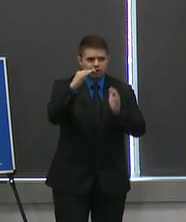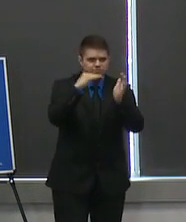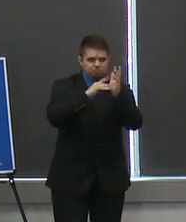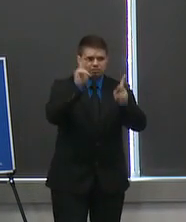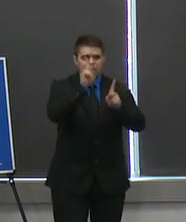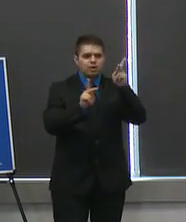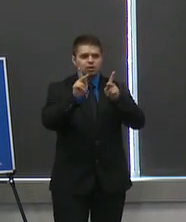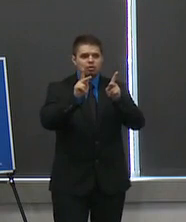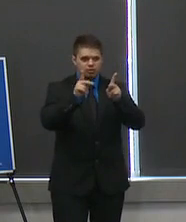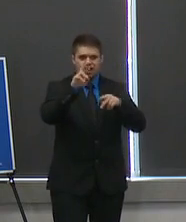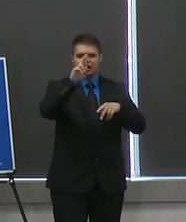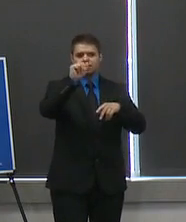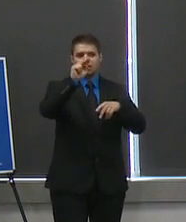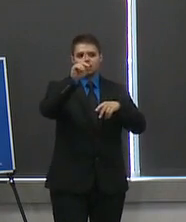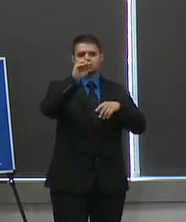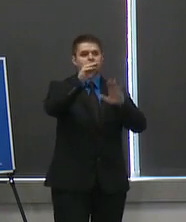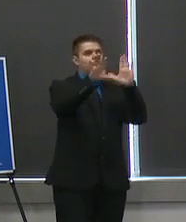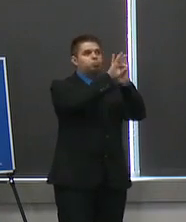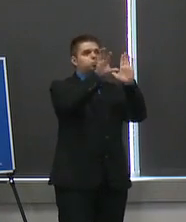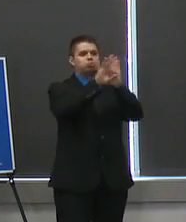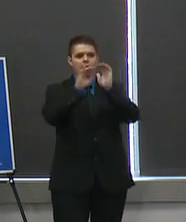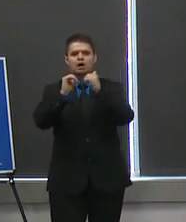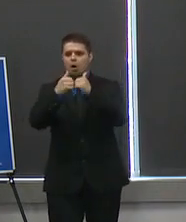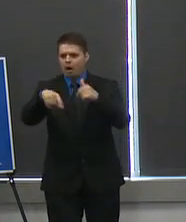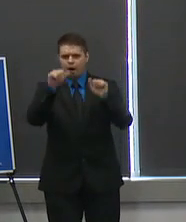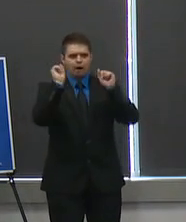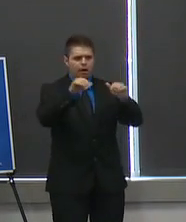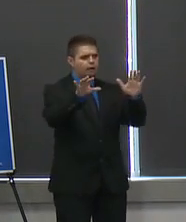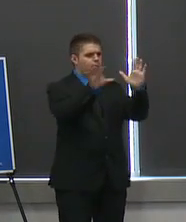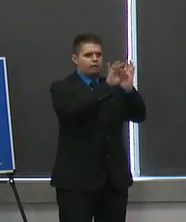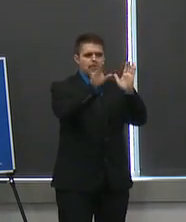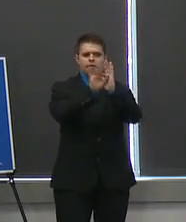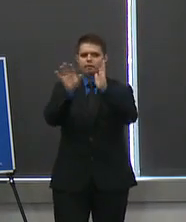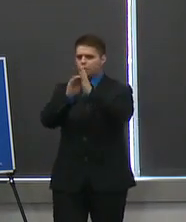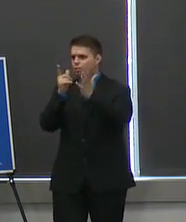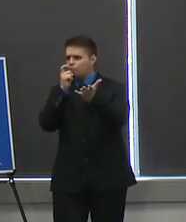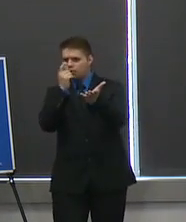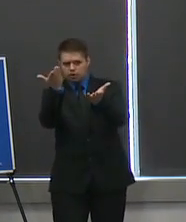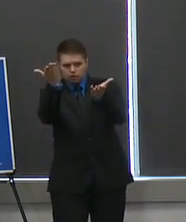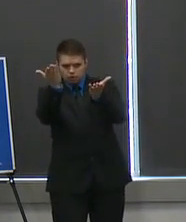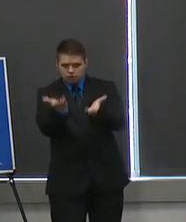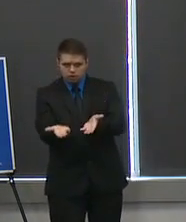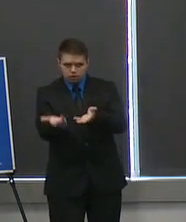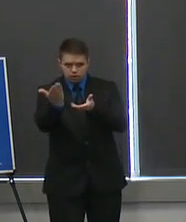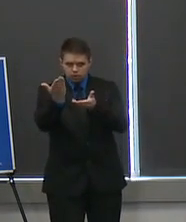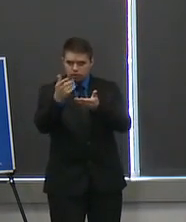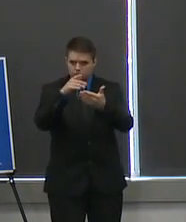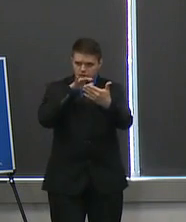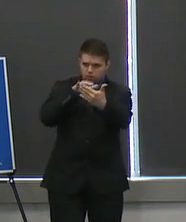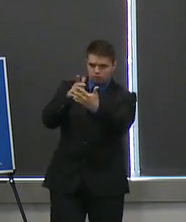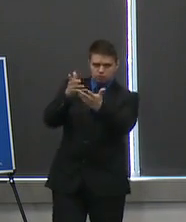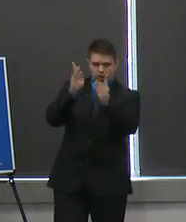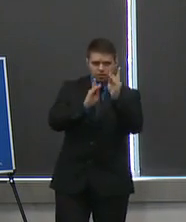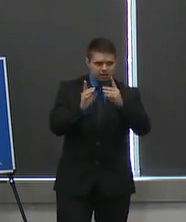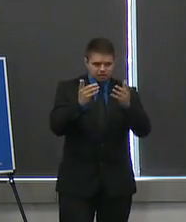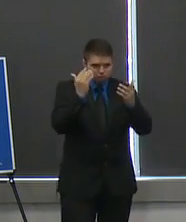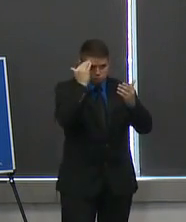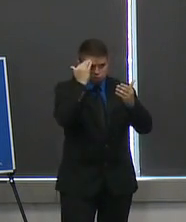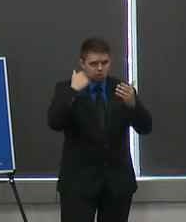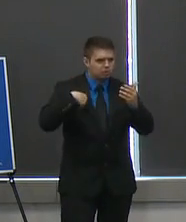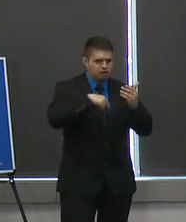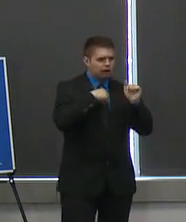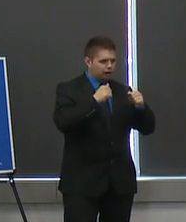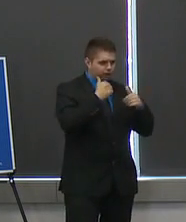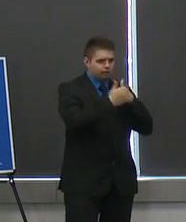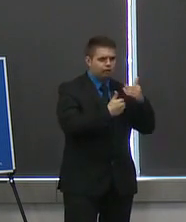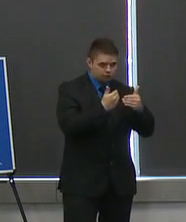you explain the process and who will be conducting it and how oregonians should be expected to be if they're